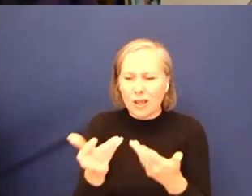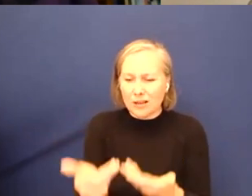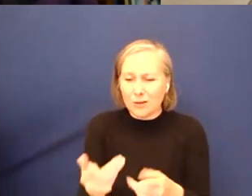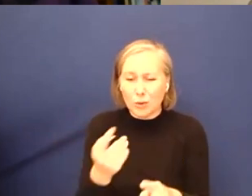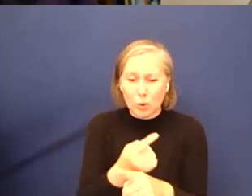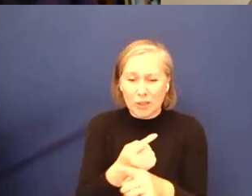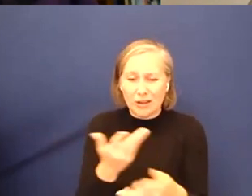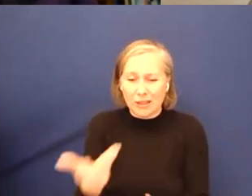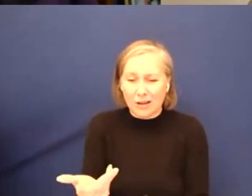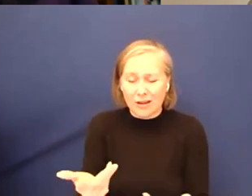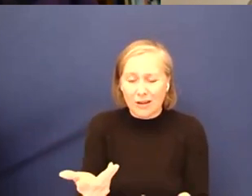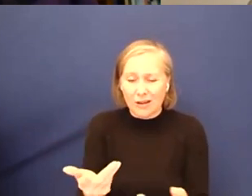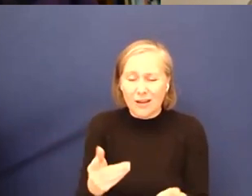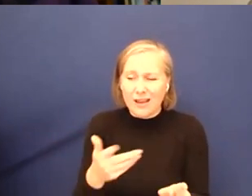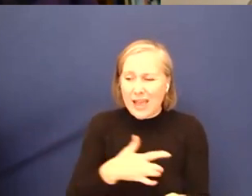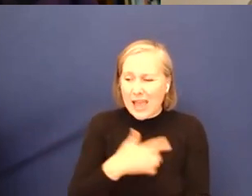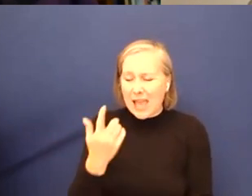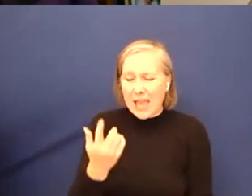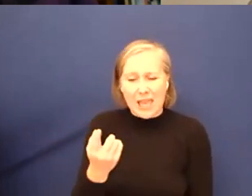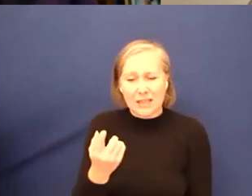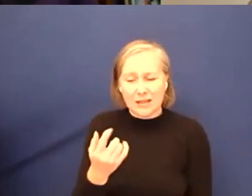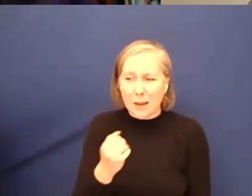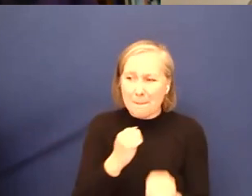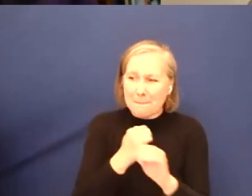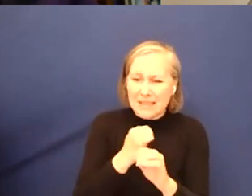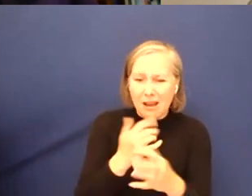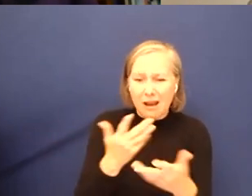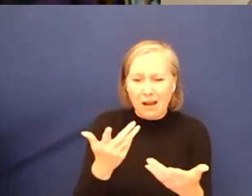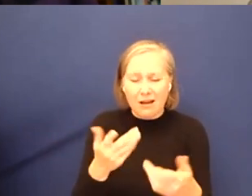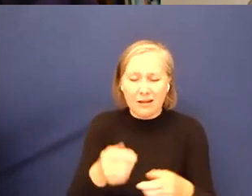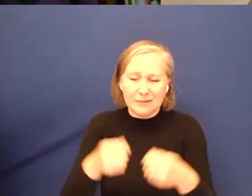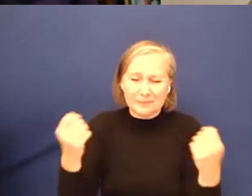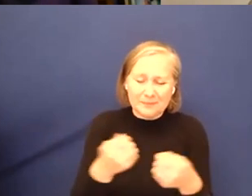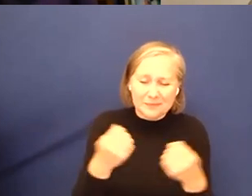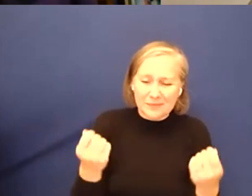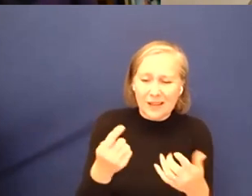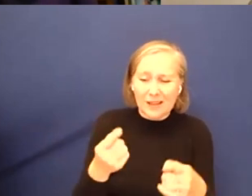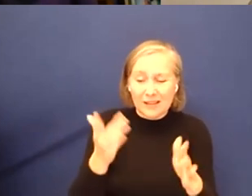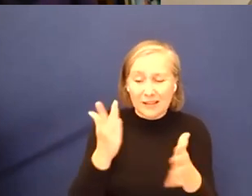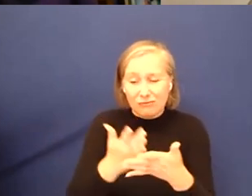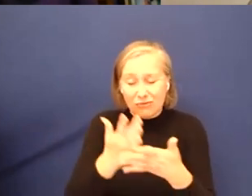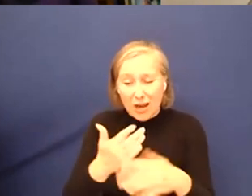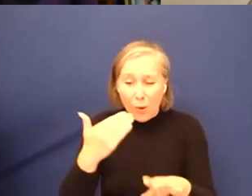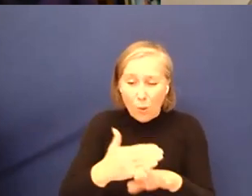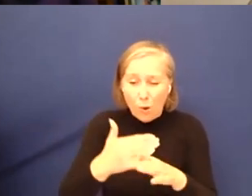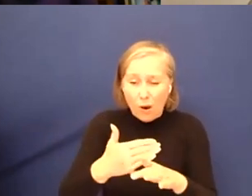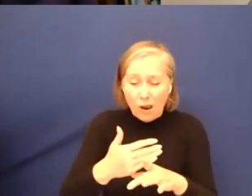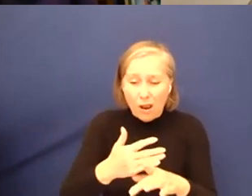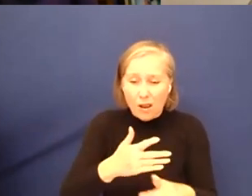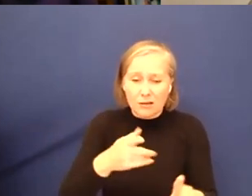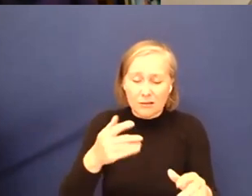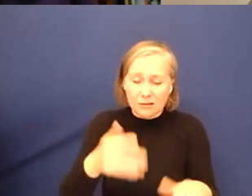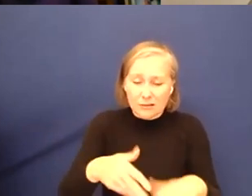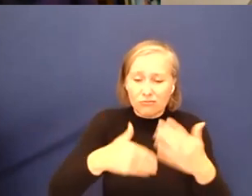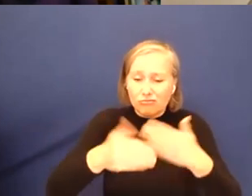I hate so much is the way that our media, all kinds of media, actually work to make us not want to